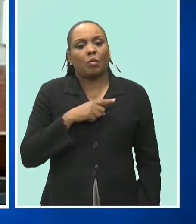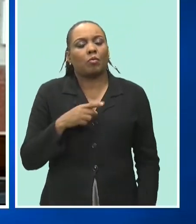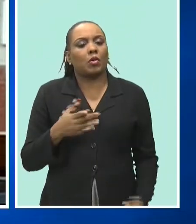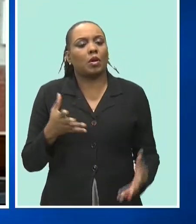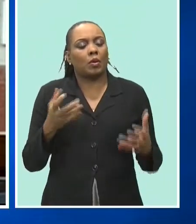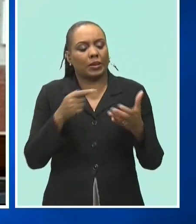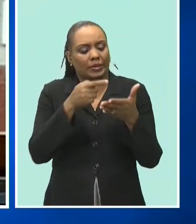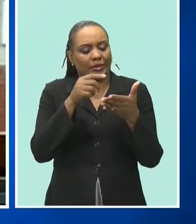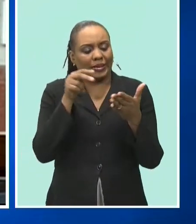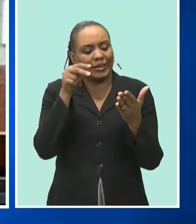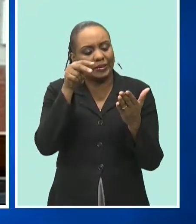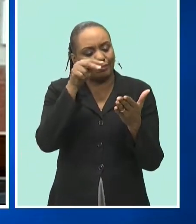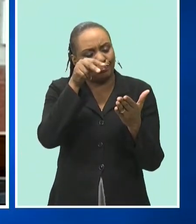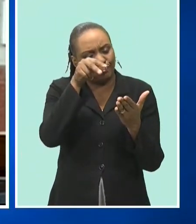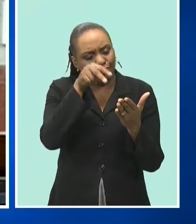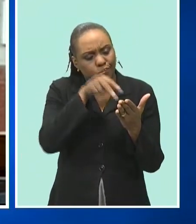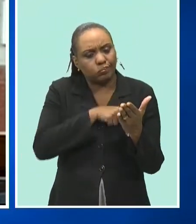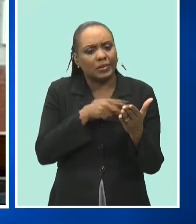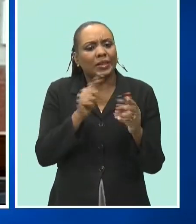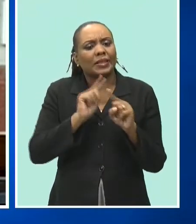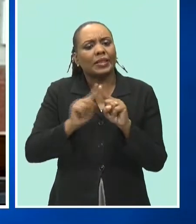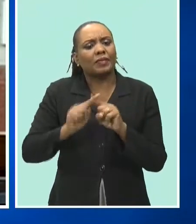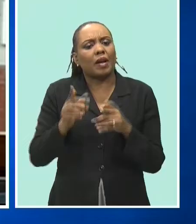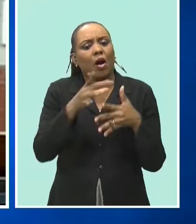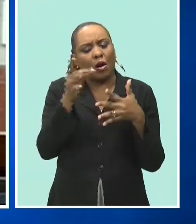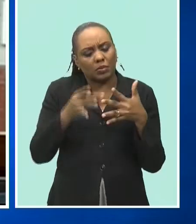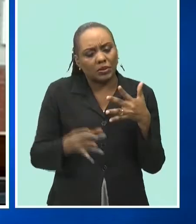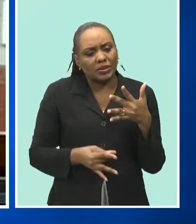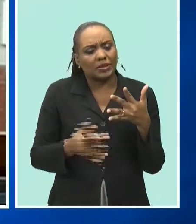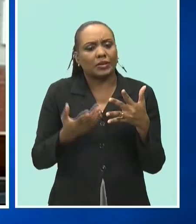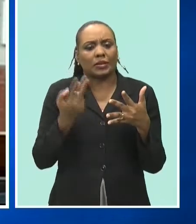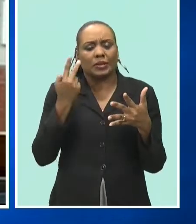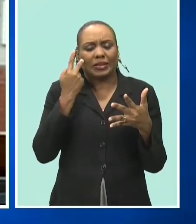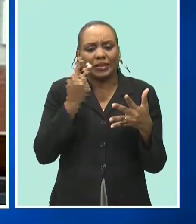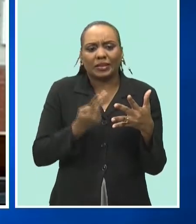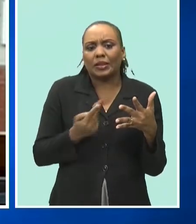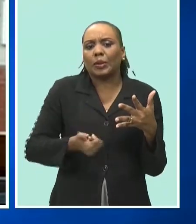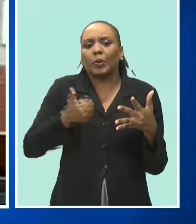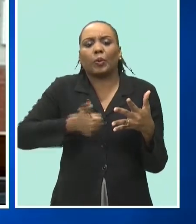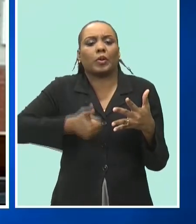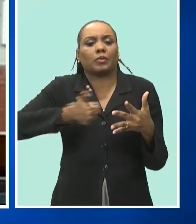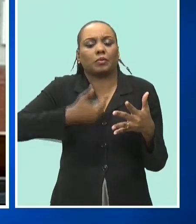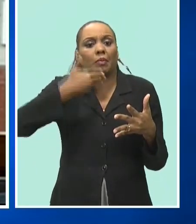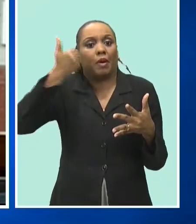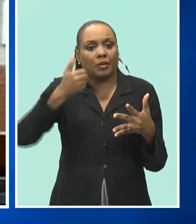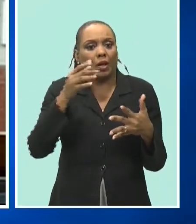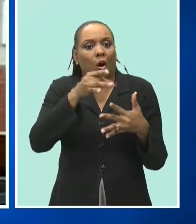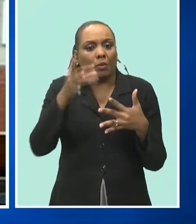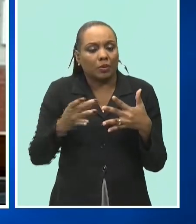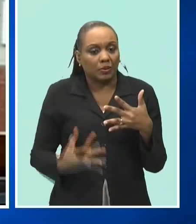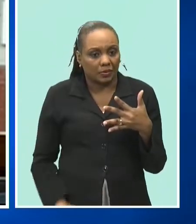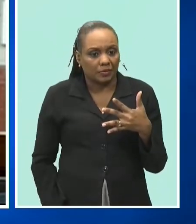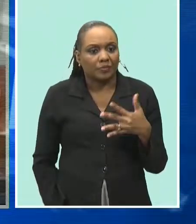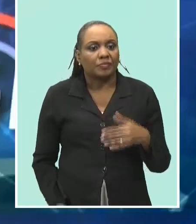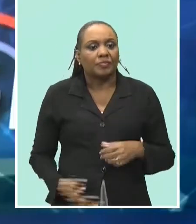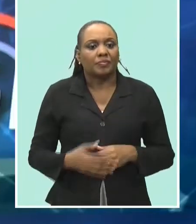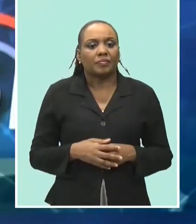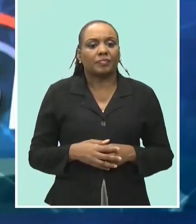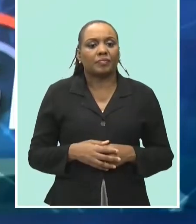options and we will take a decision very shortly with respect to how we will be able to deal with that issue